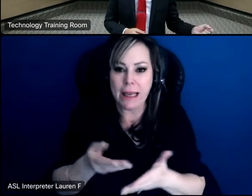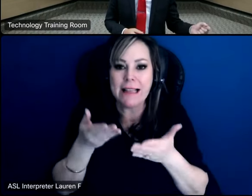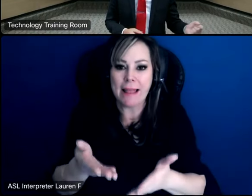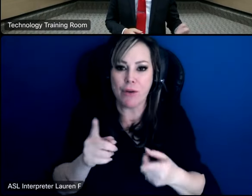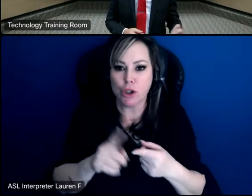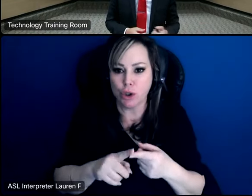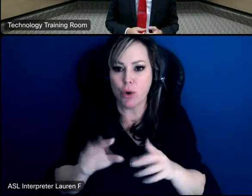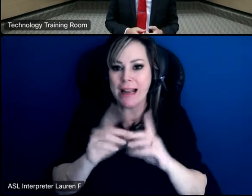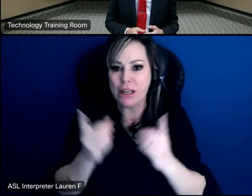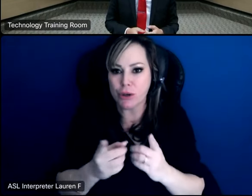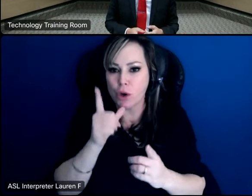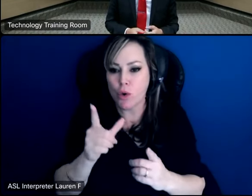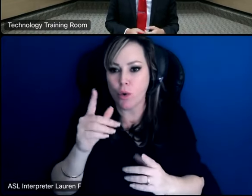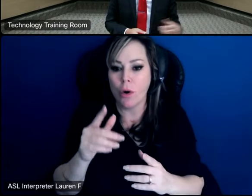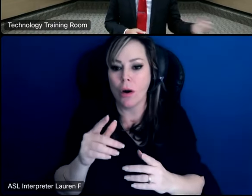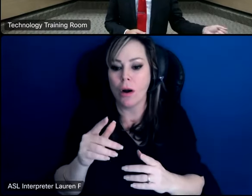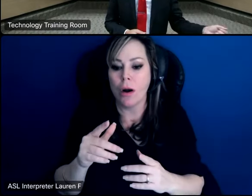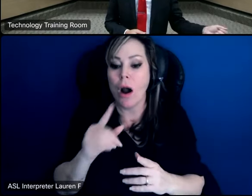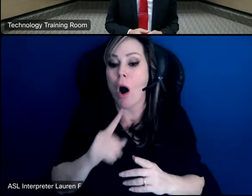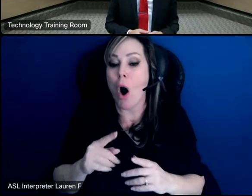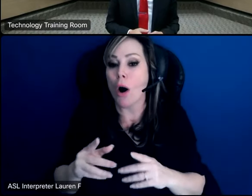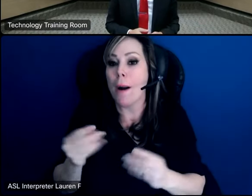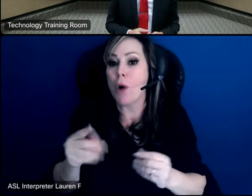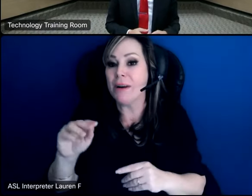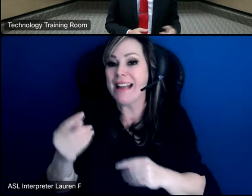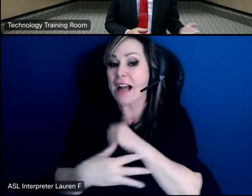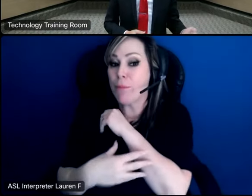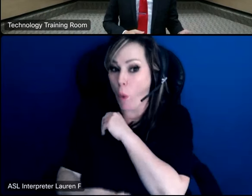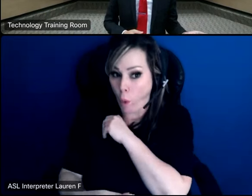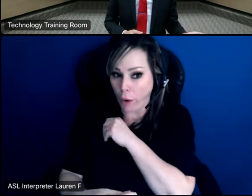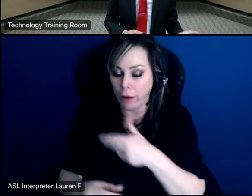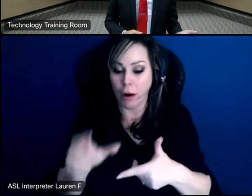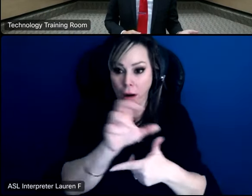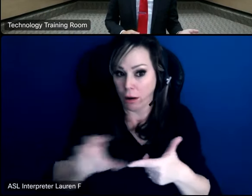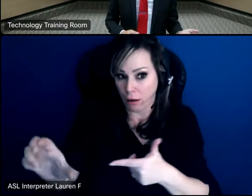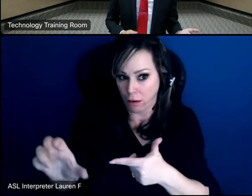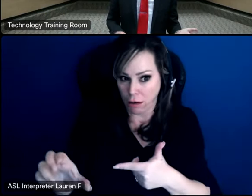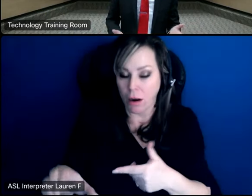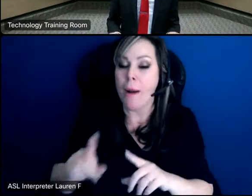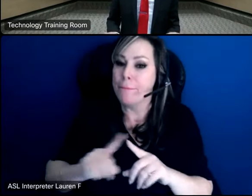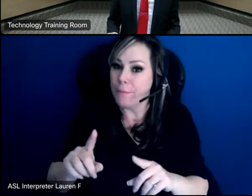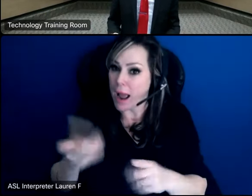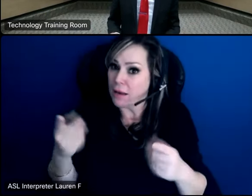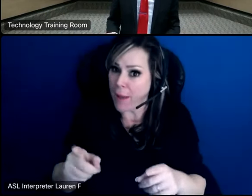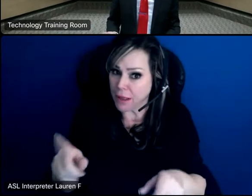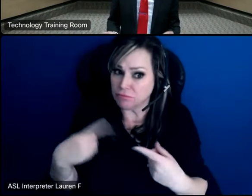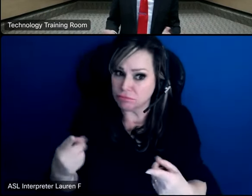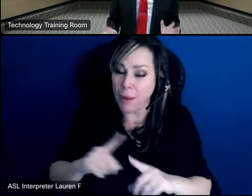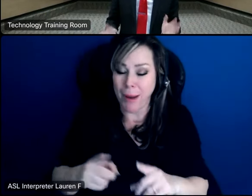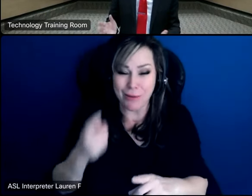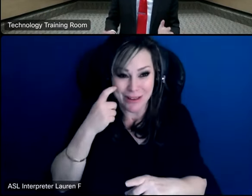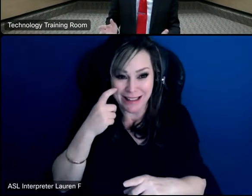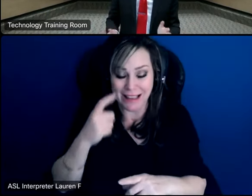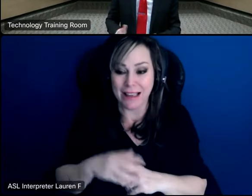it to districts that are property tax poor and giving that and they do but what's happened over the last uh some